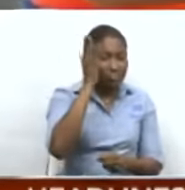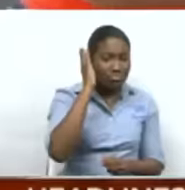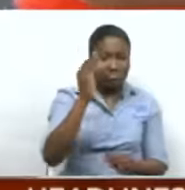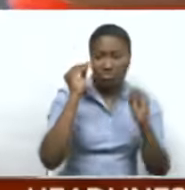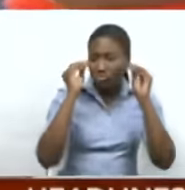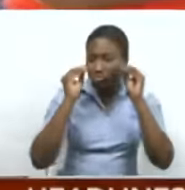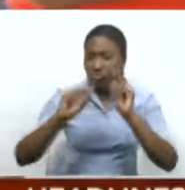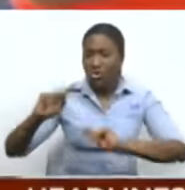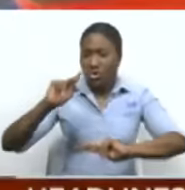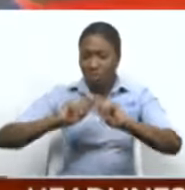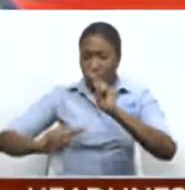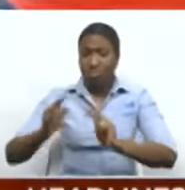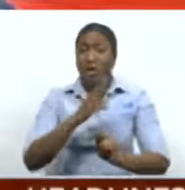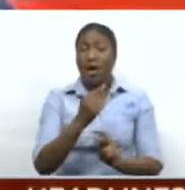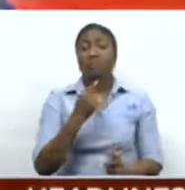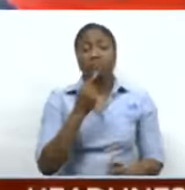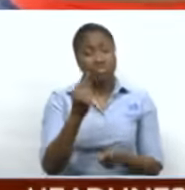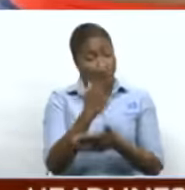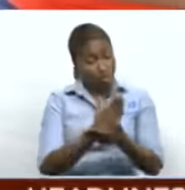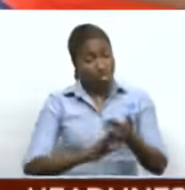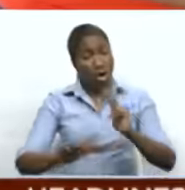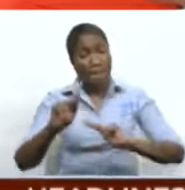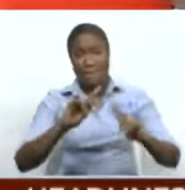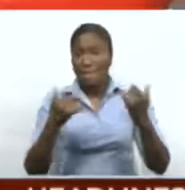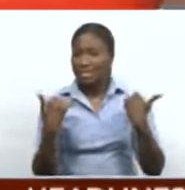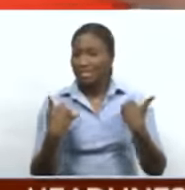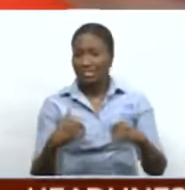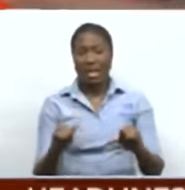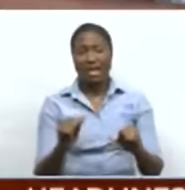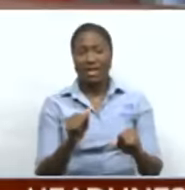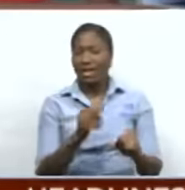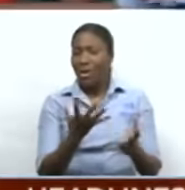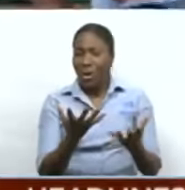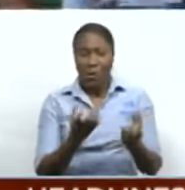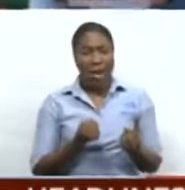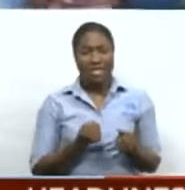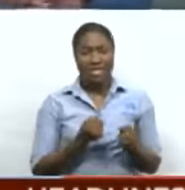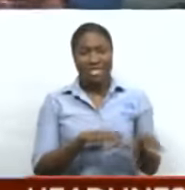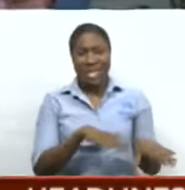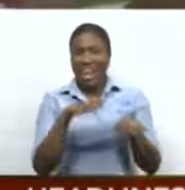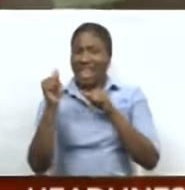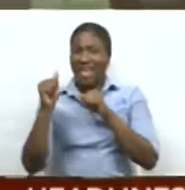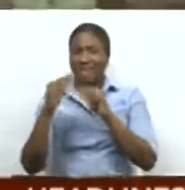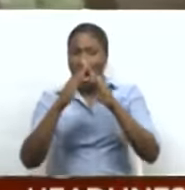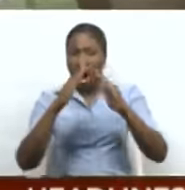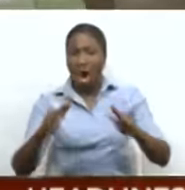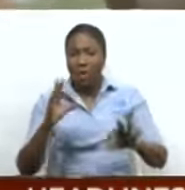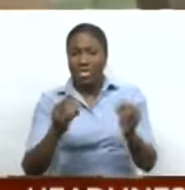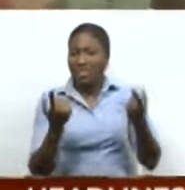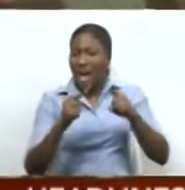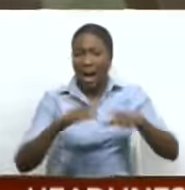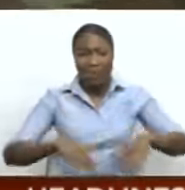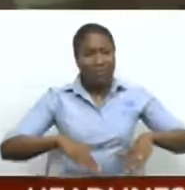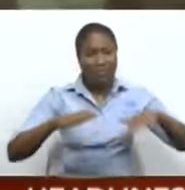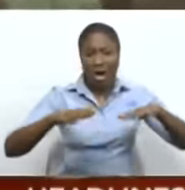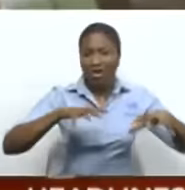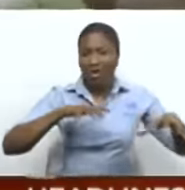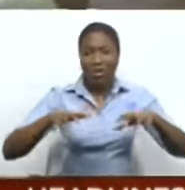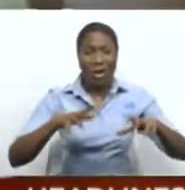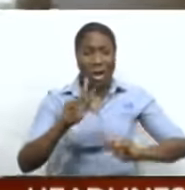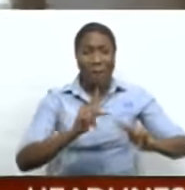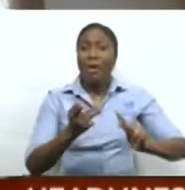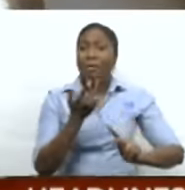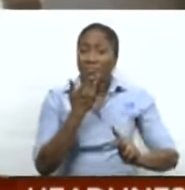Videshalal, admitted that some people are still reluctant to leave their homes and belongings when disasters hit. He says the sensitization